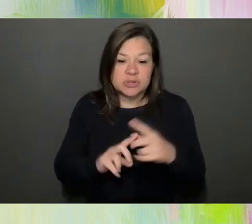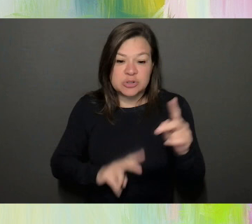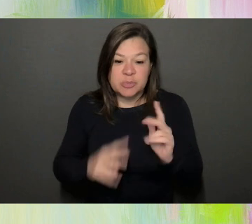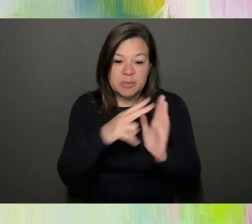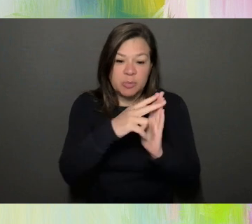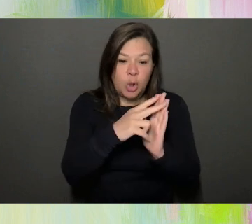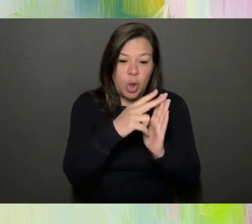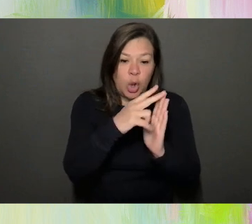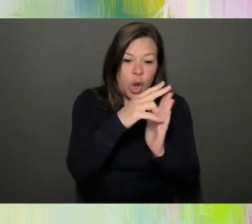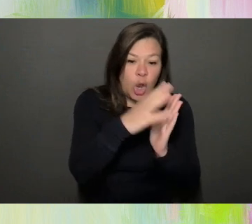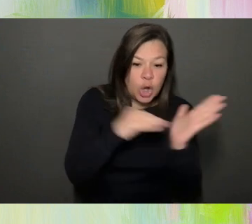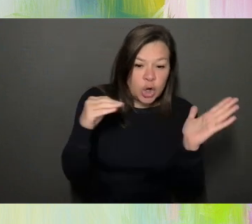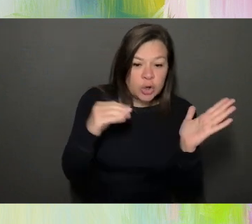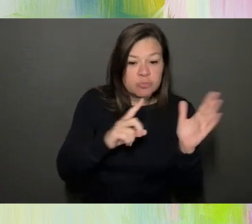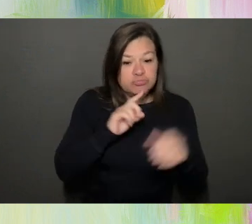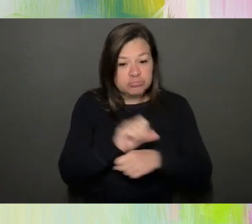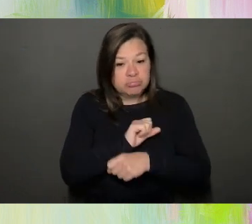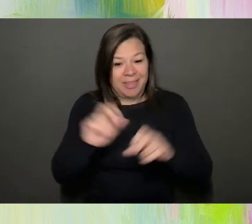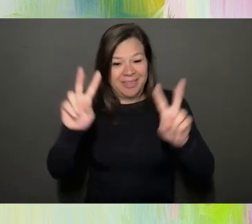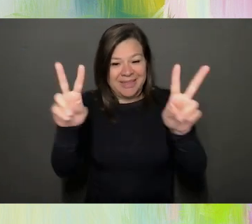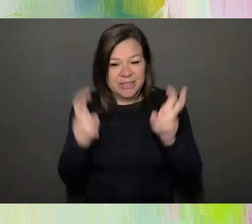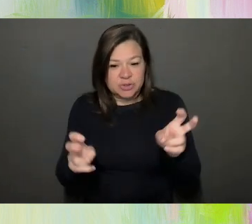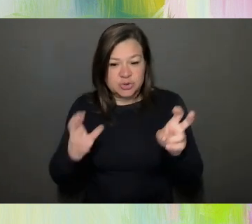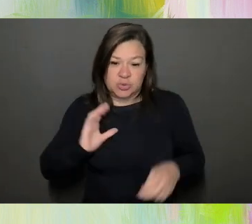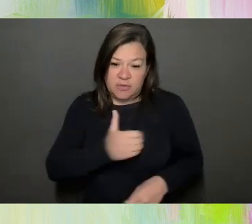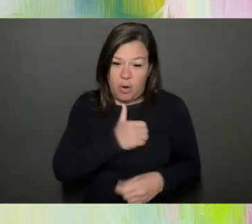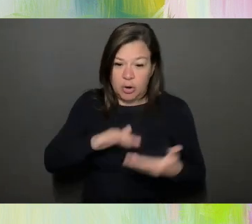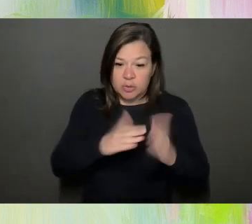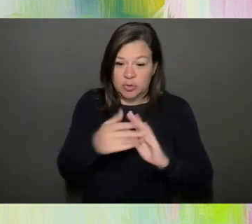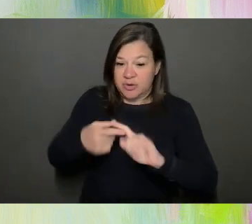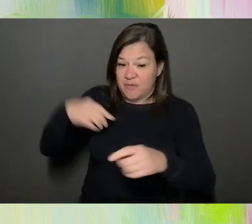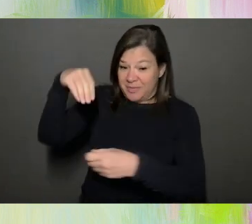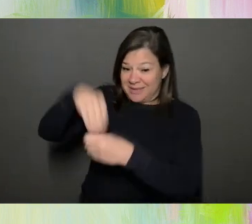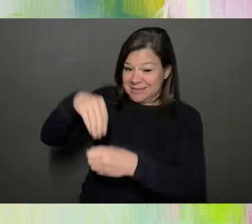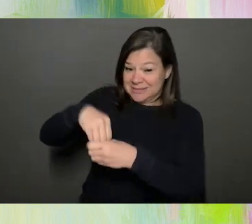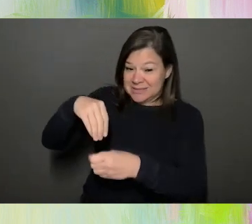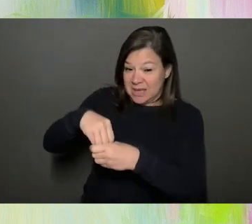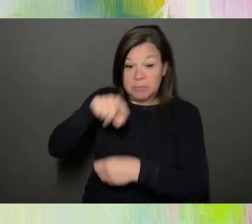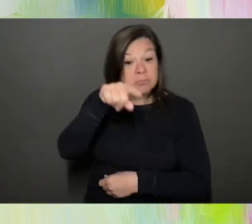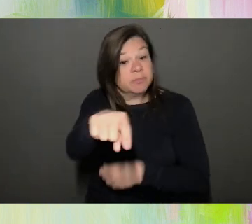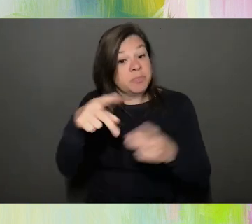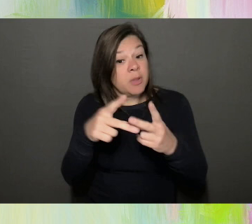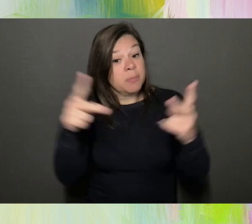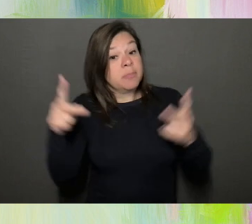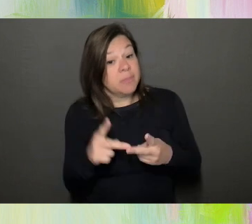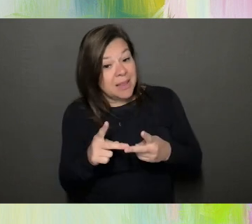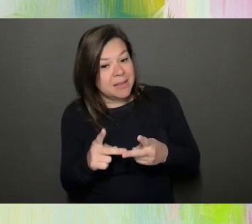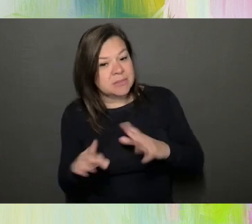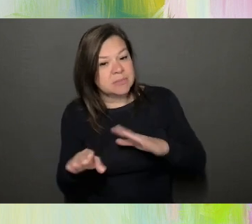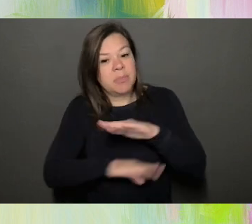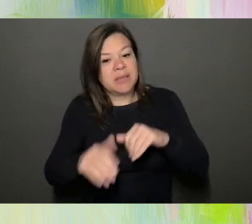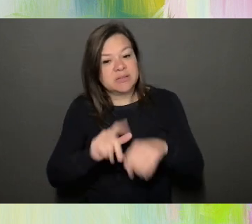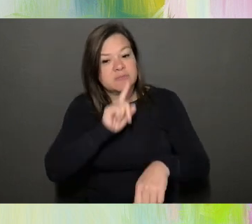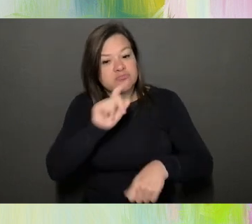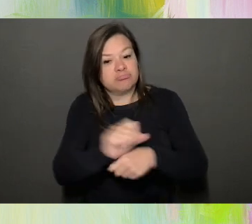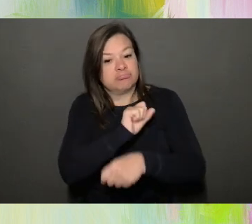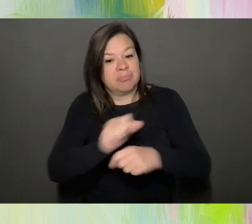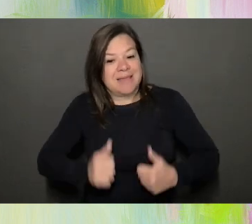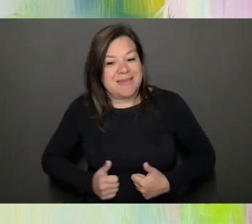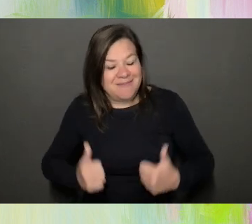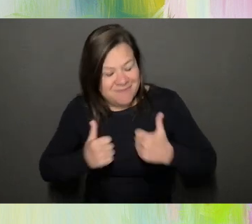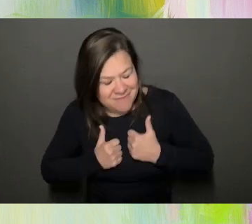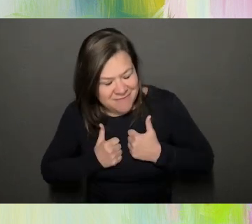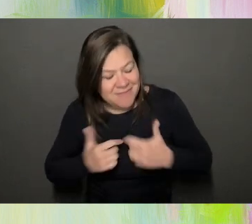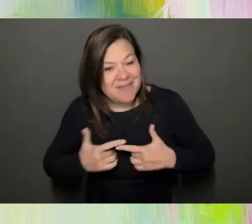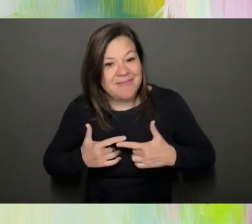our community has from the inside. It is a play based on real life events in which each one